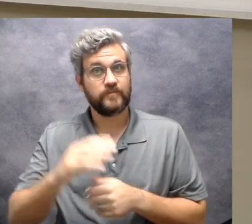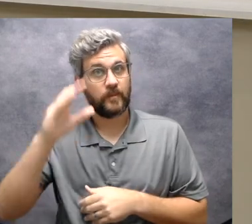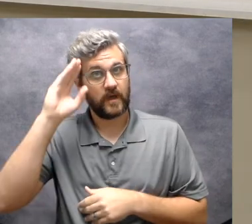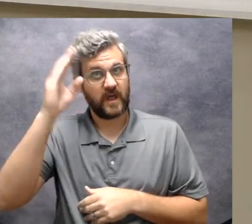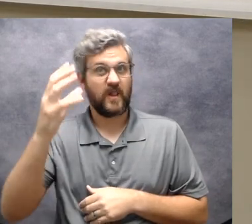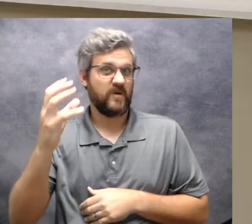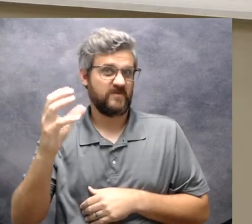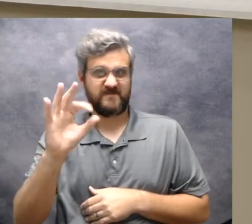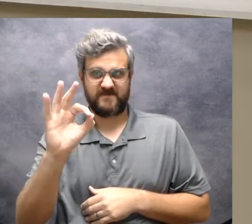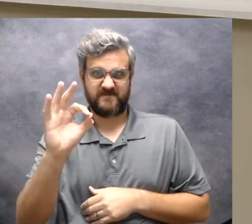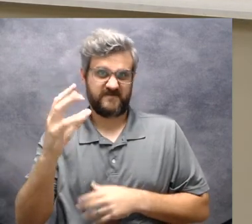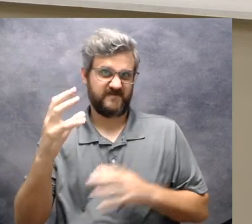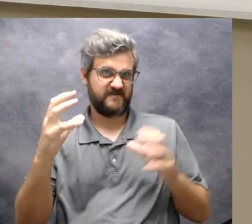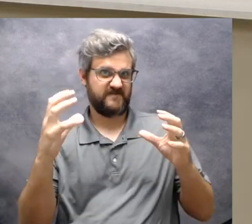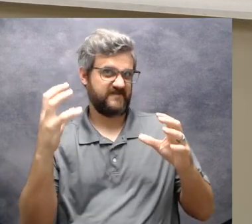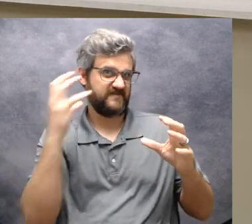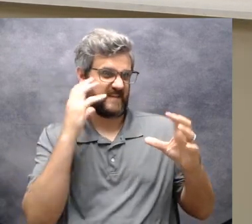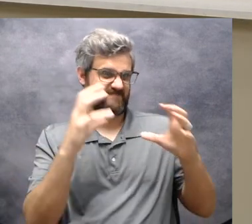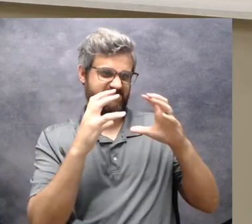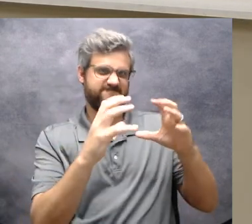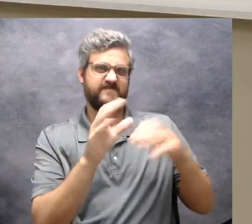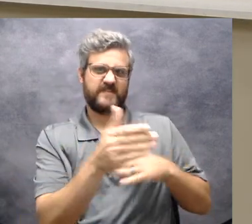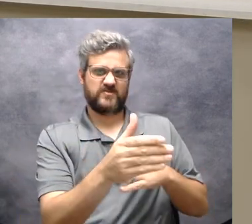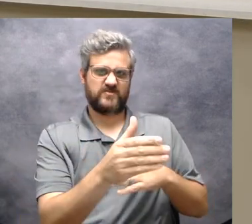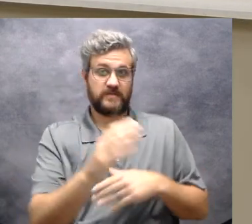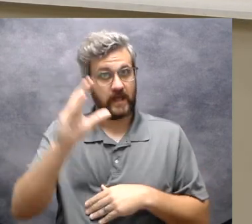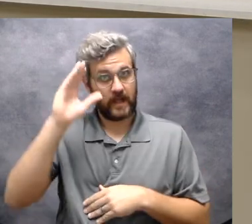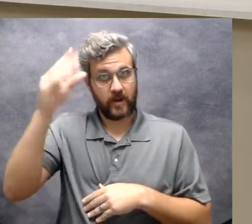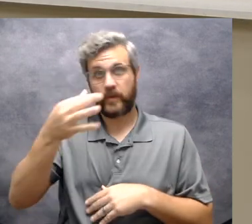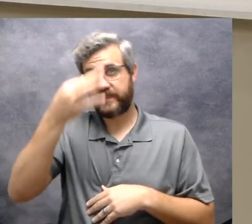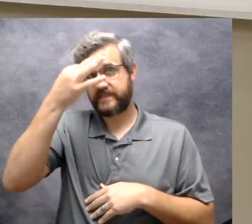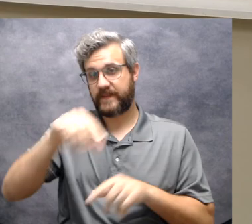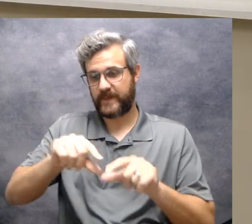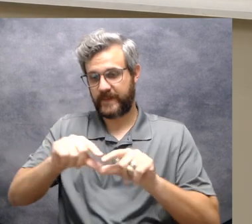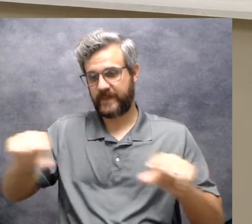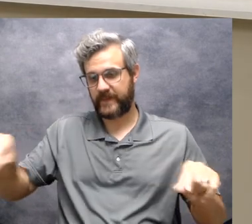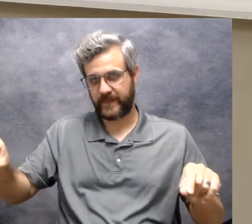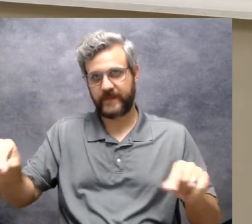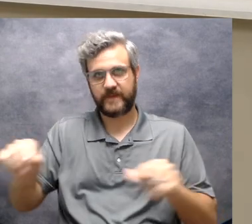Hello, fat fish. Hello, thin fish.